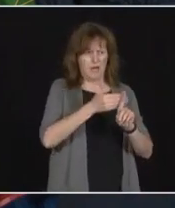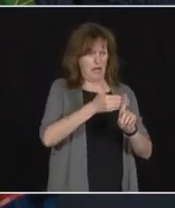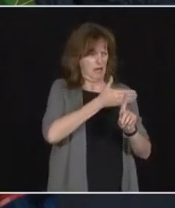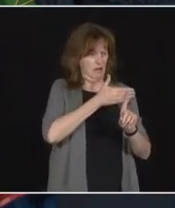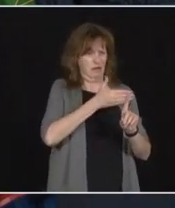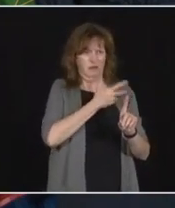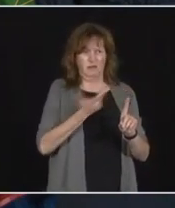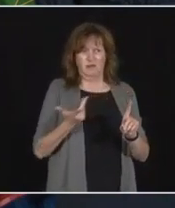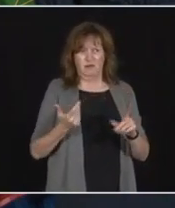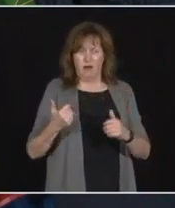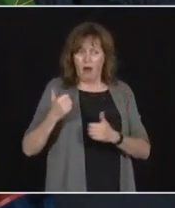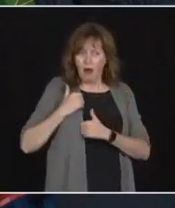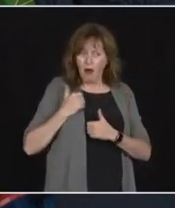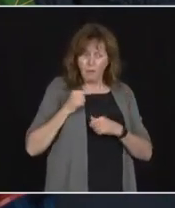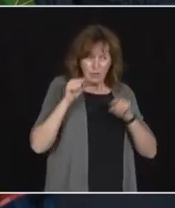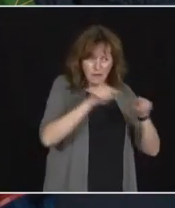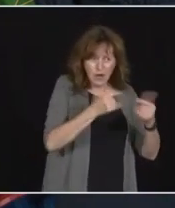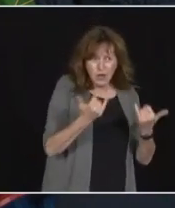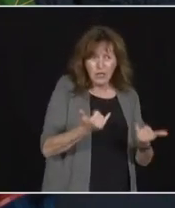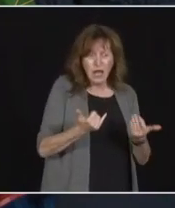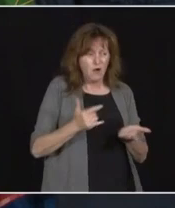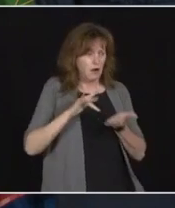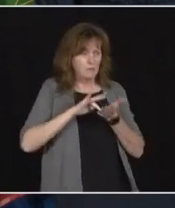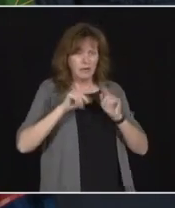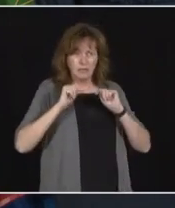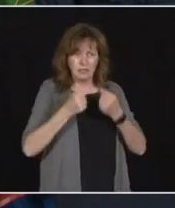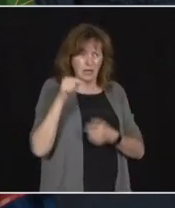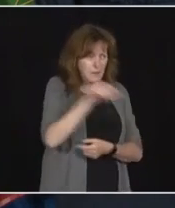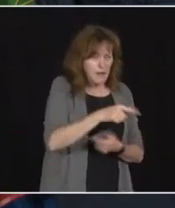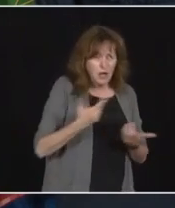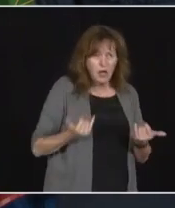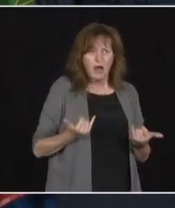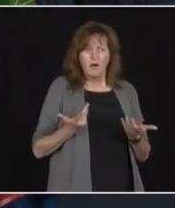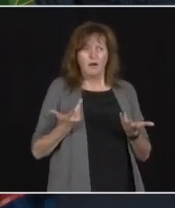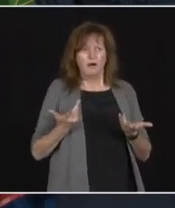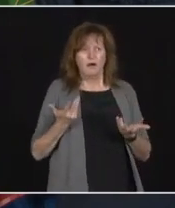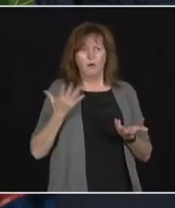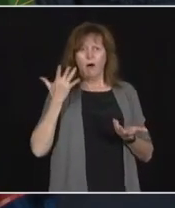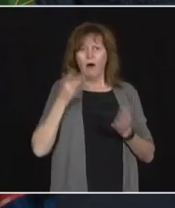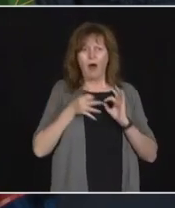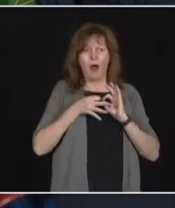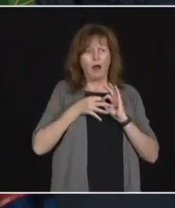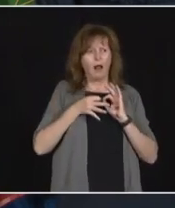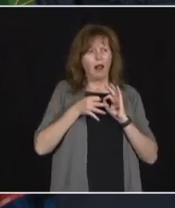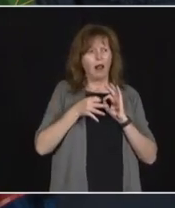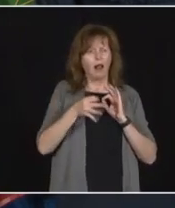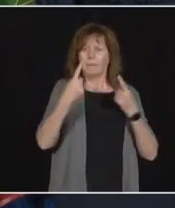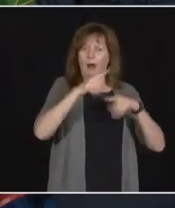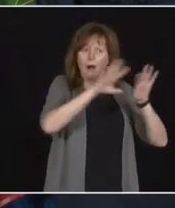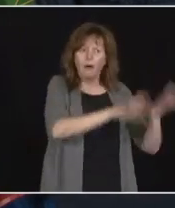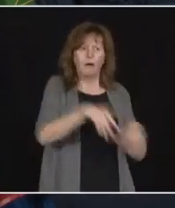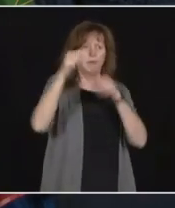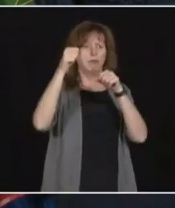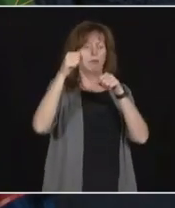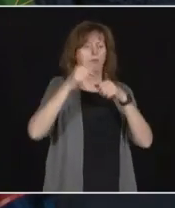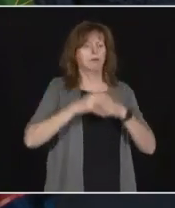there now. So, what happened, what went wrong and why didn't the government act faster on that one? Well, Rob, I'm going to pass it over Minister Fullerton.